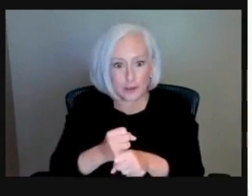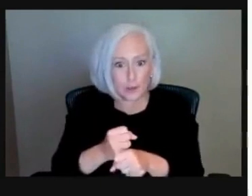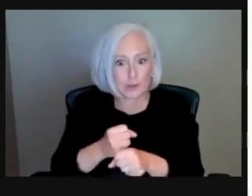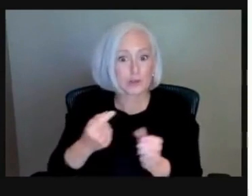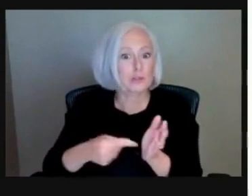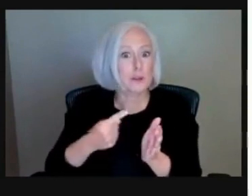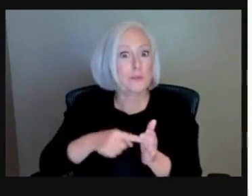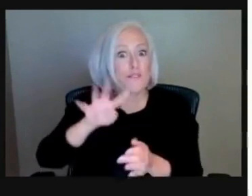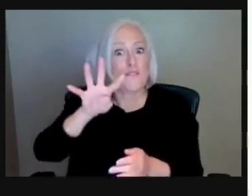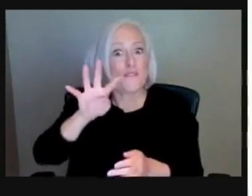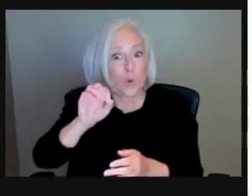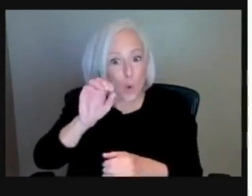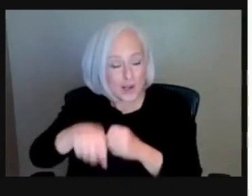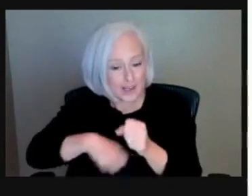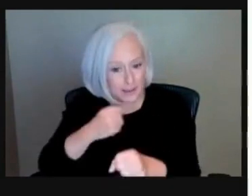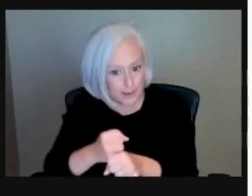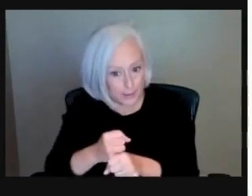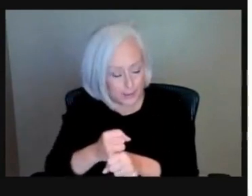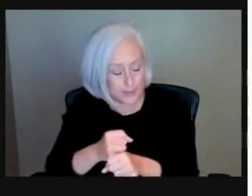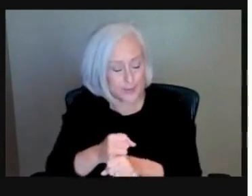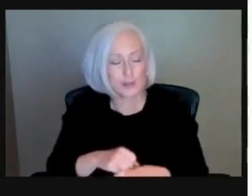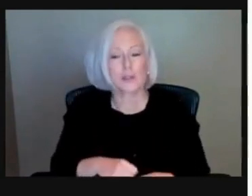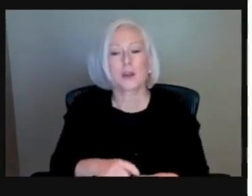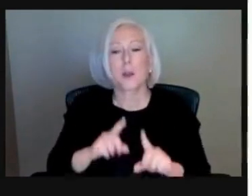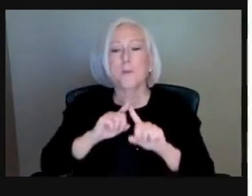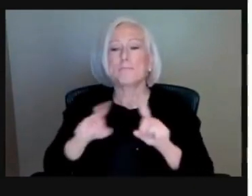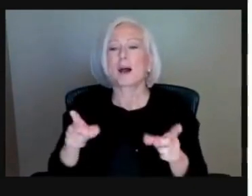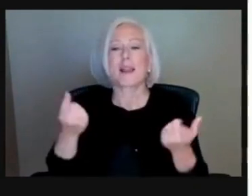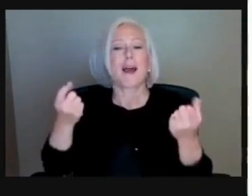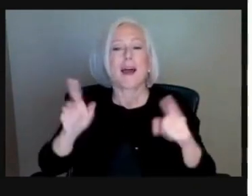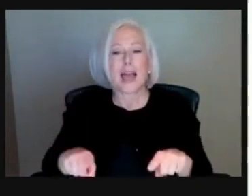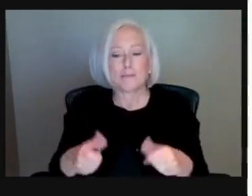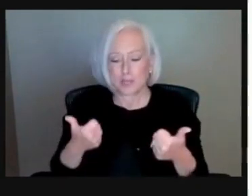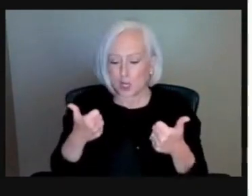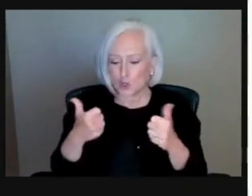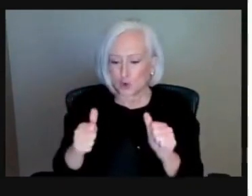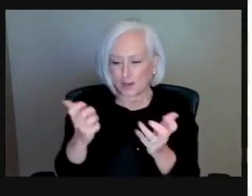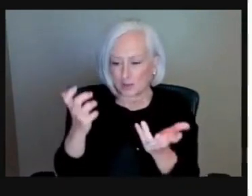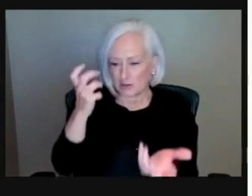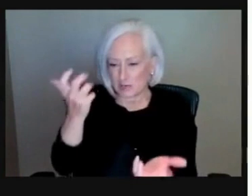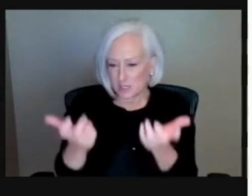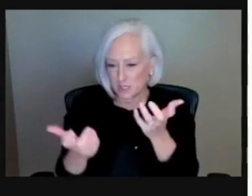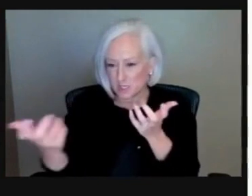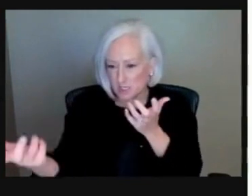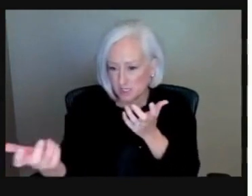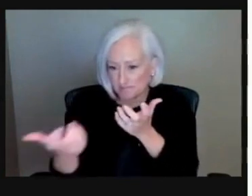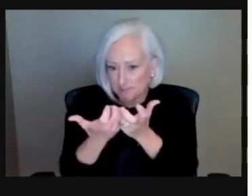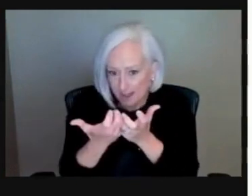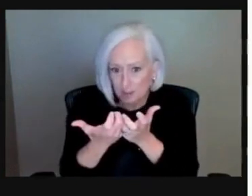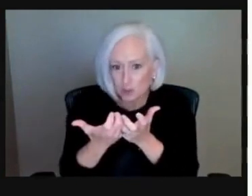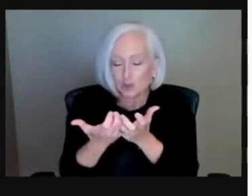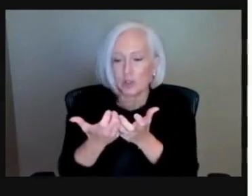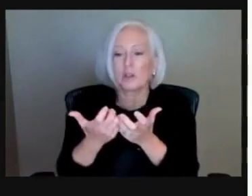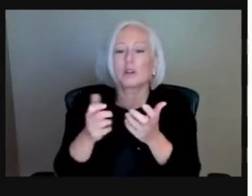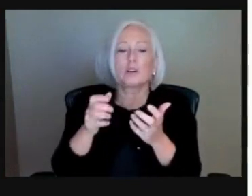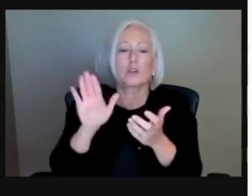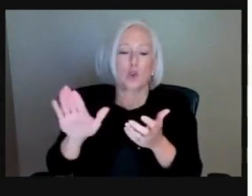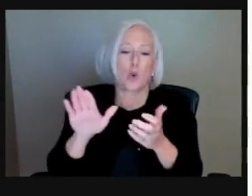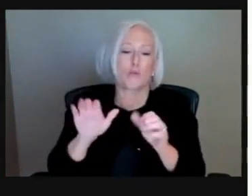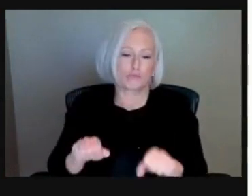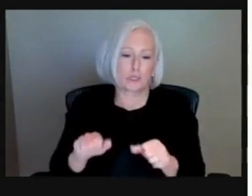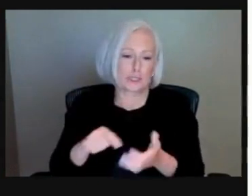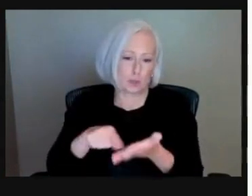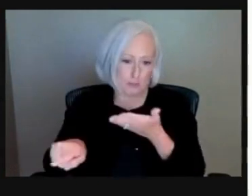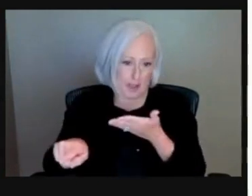loan to try and get you an affordable payment based on your new income. Now, we